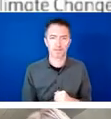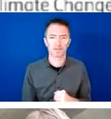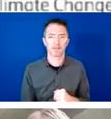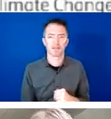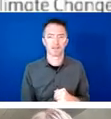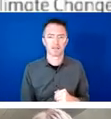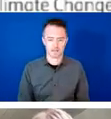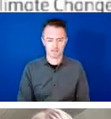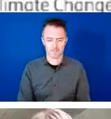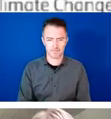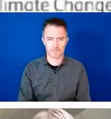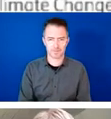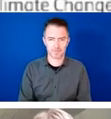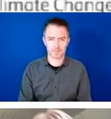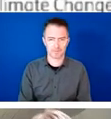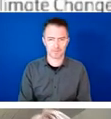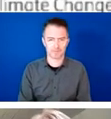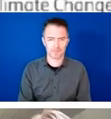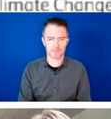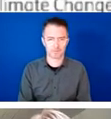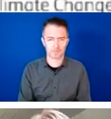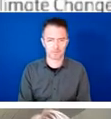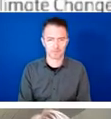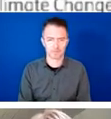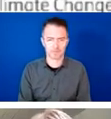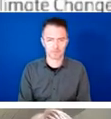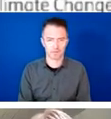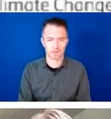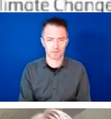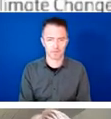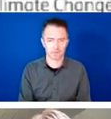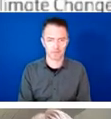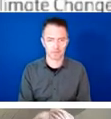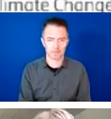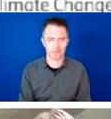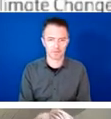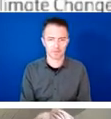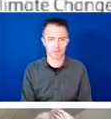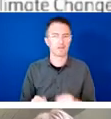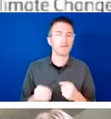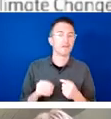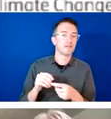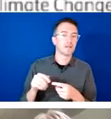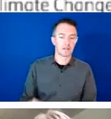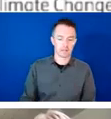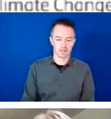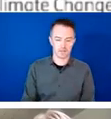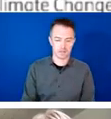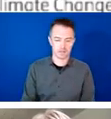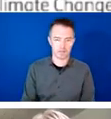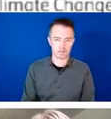Many of you here today are working tirelessly to drive this agenda forward and I want to thank you for that.